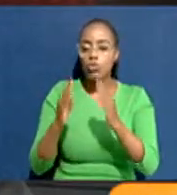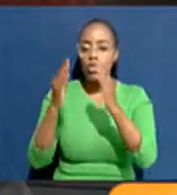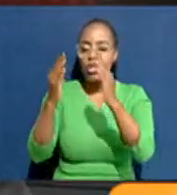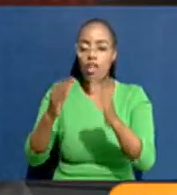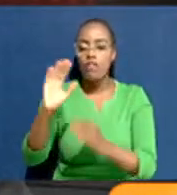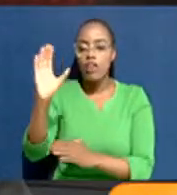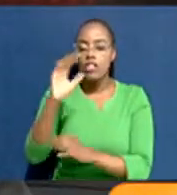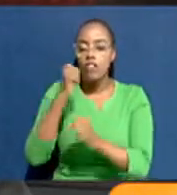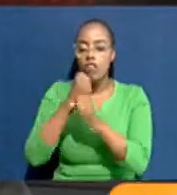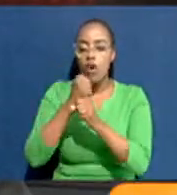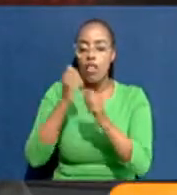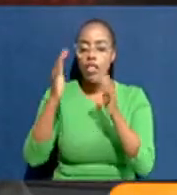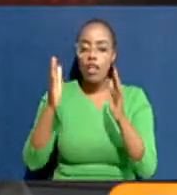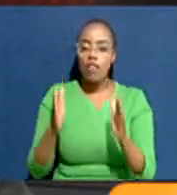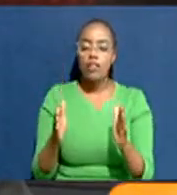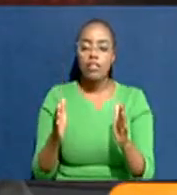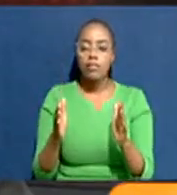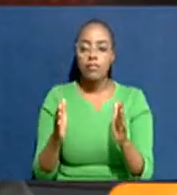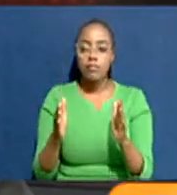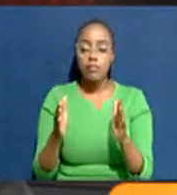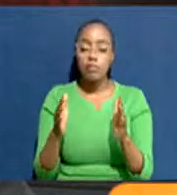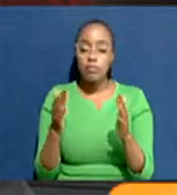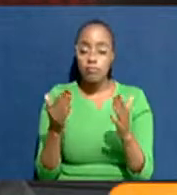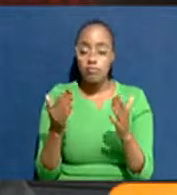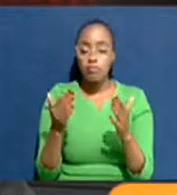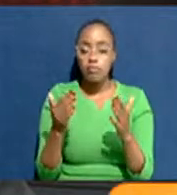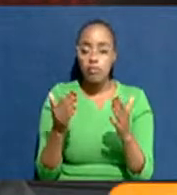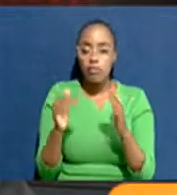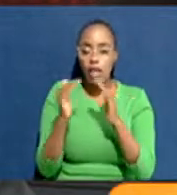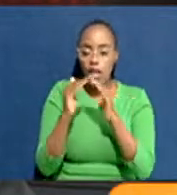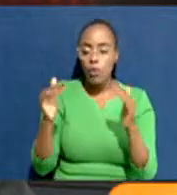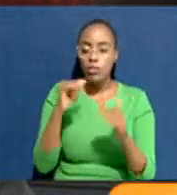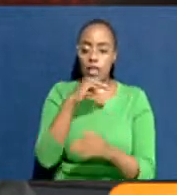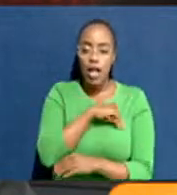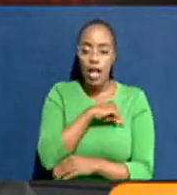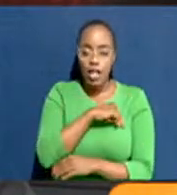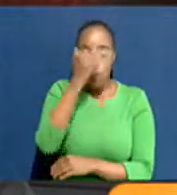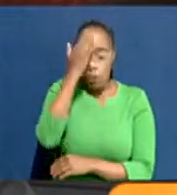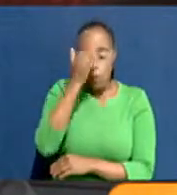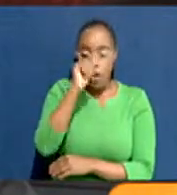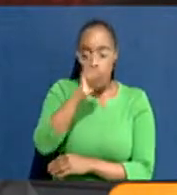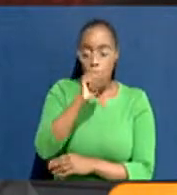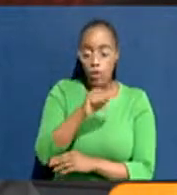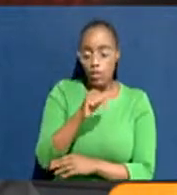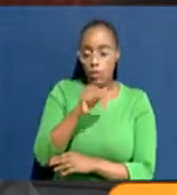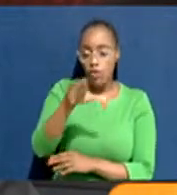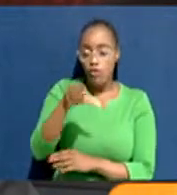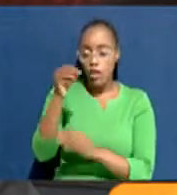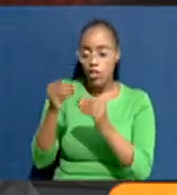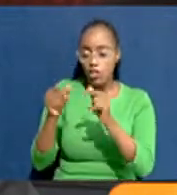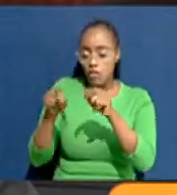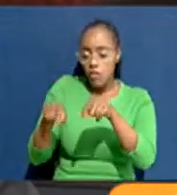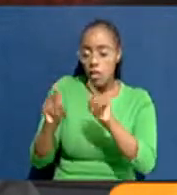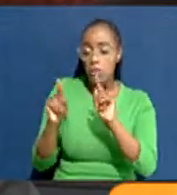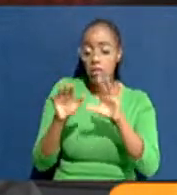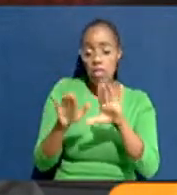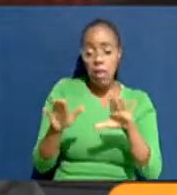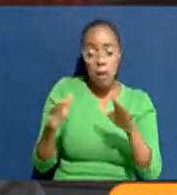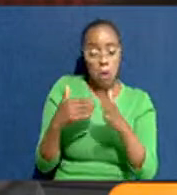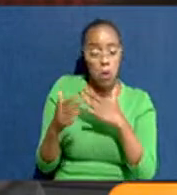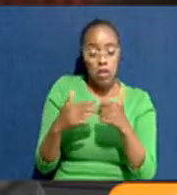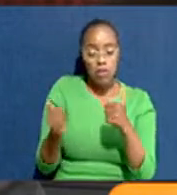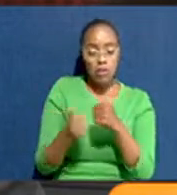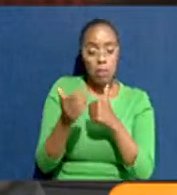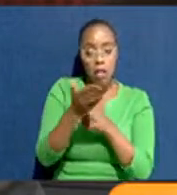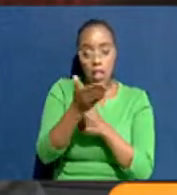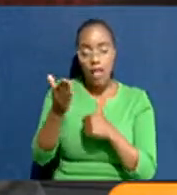civil servants, you know, house allowance. So that then they're able to find solutions in the market. So